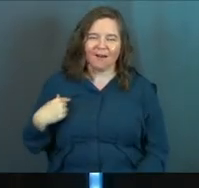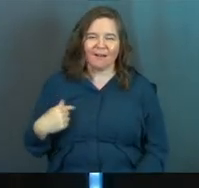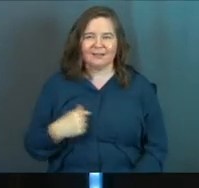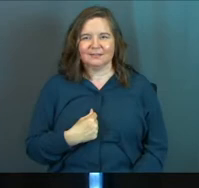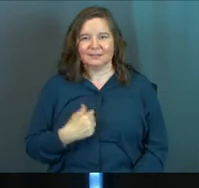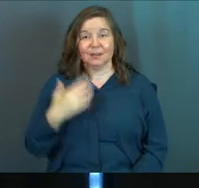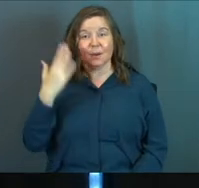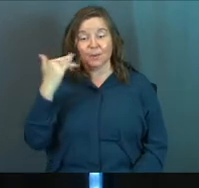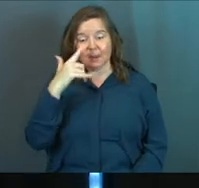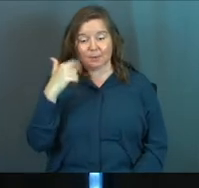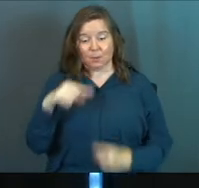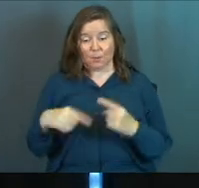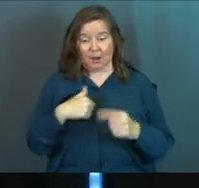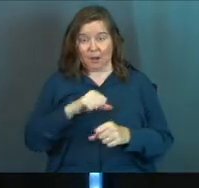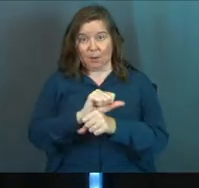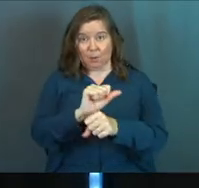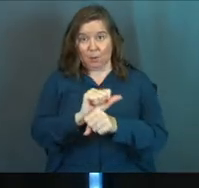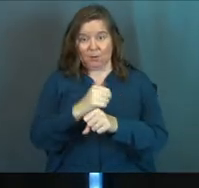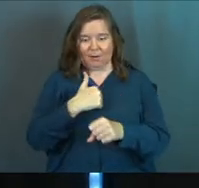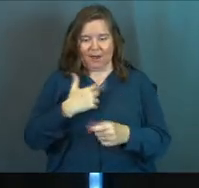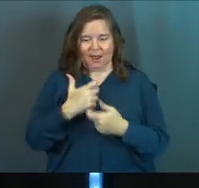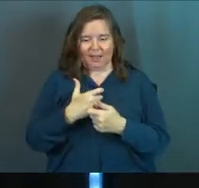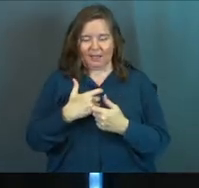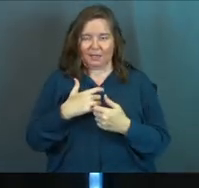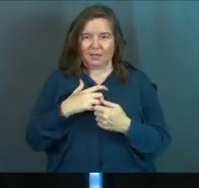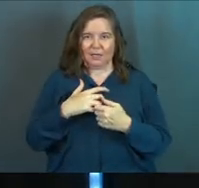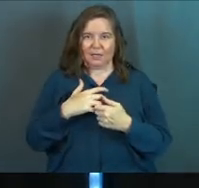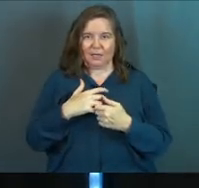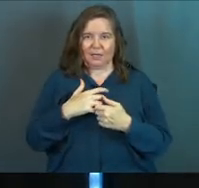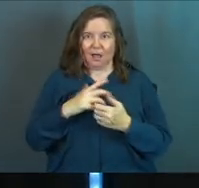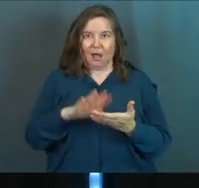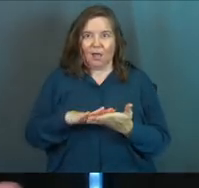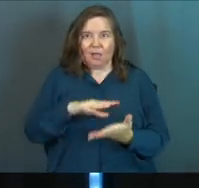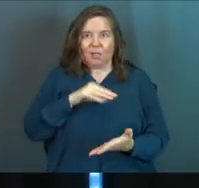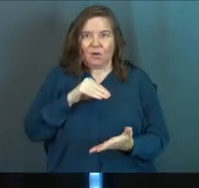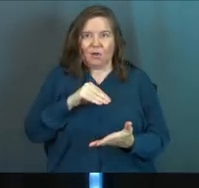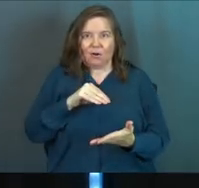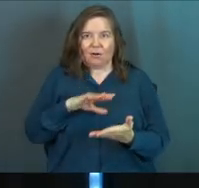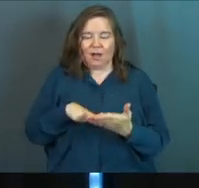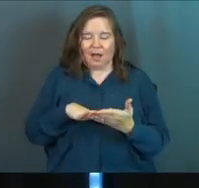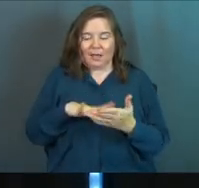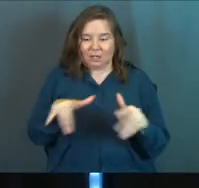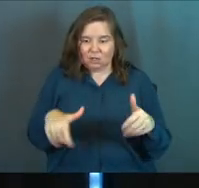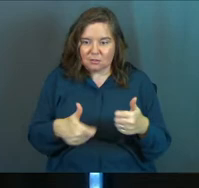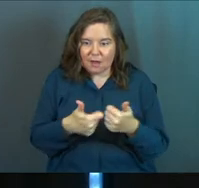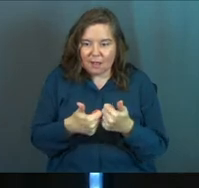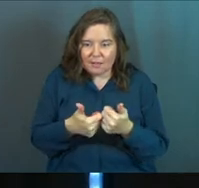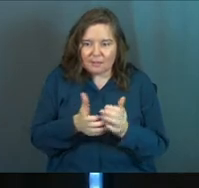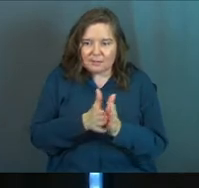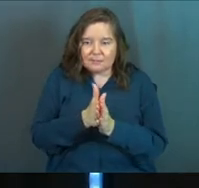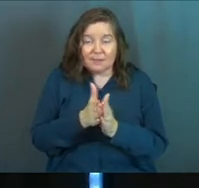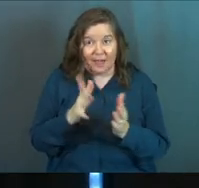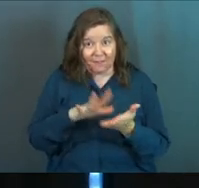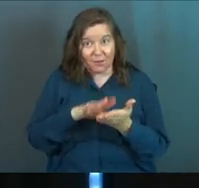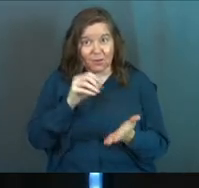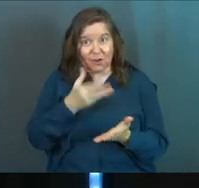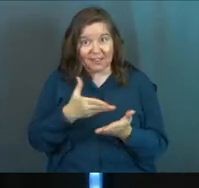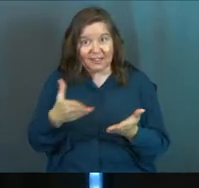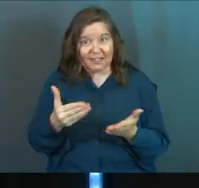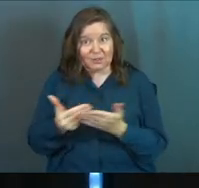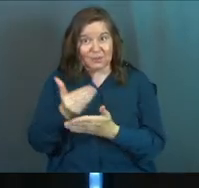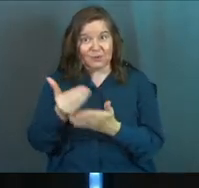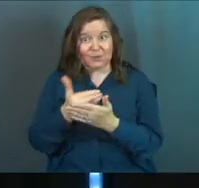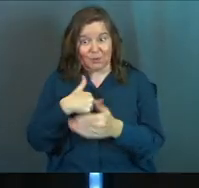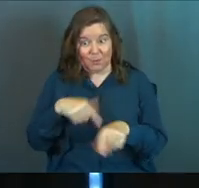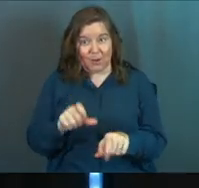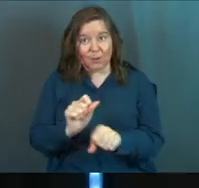Why? It's like, because when I work, I get stretched. When I work, I get challenged. Haven't you learned things